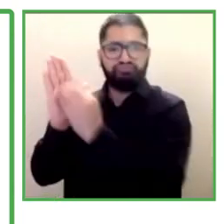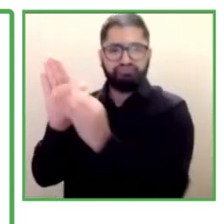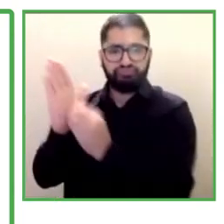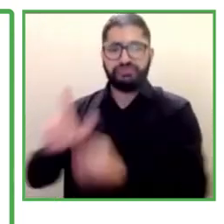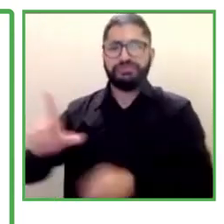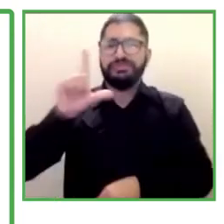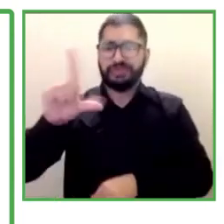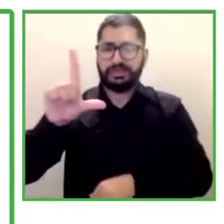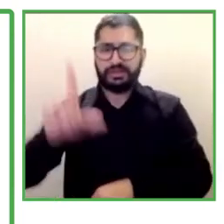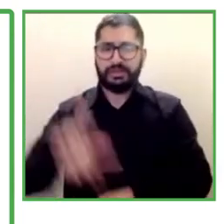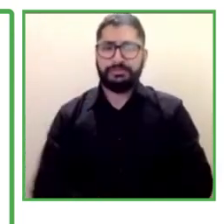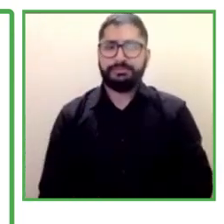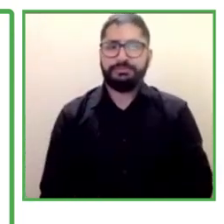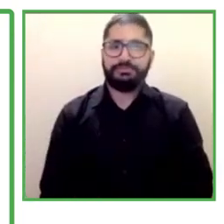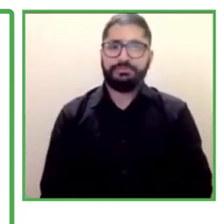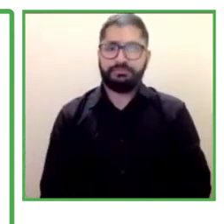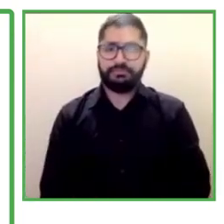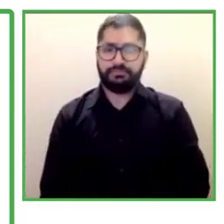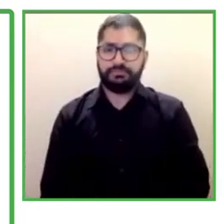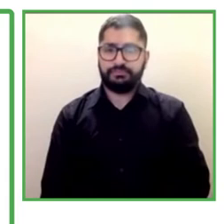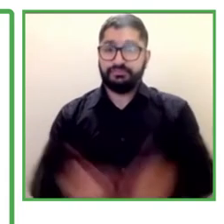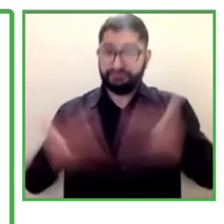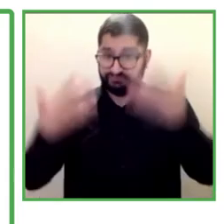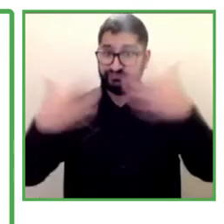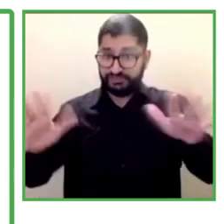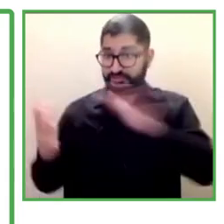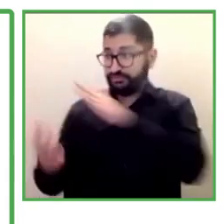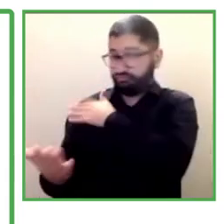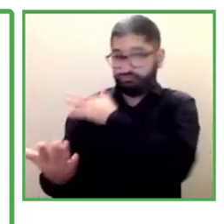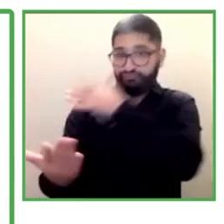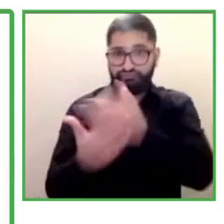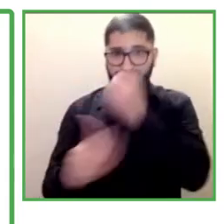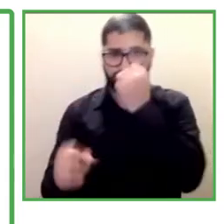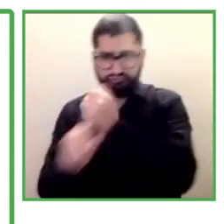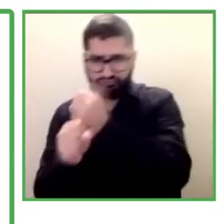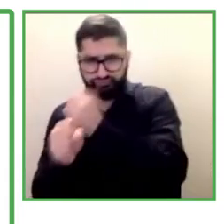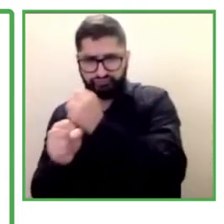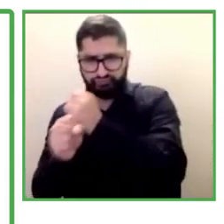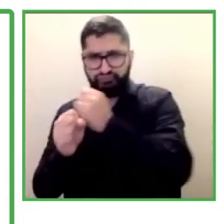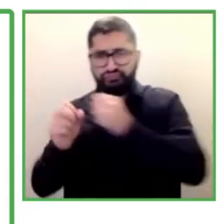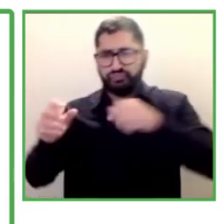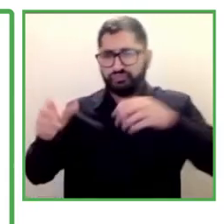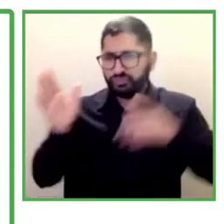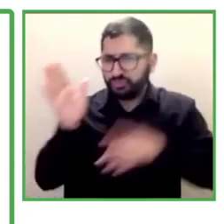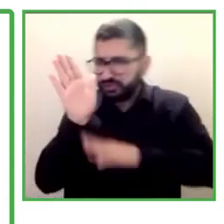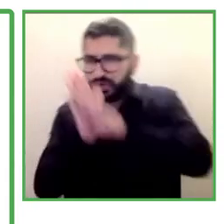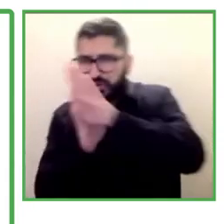of the exams. We've done different actions besides all the development that we've done.